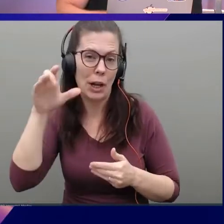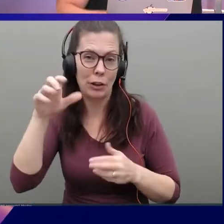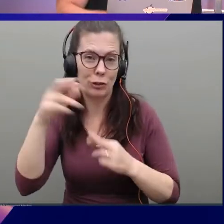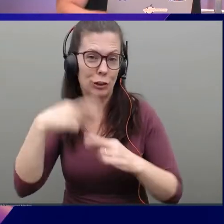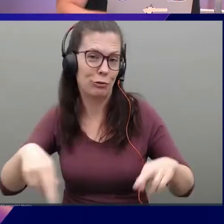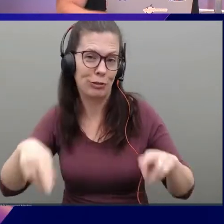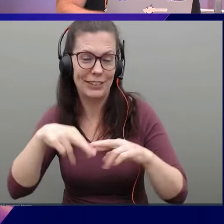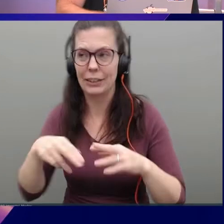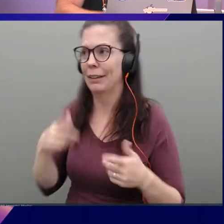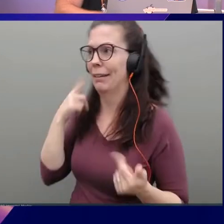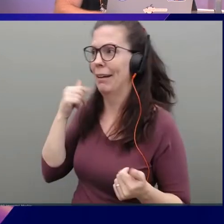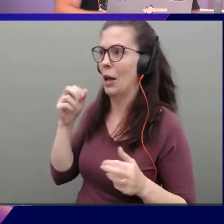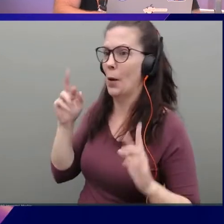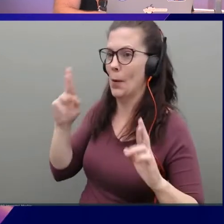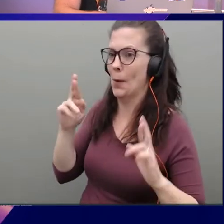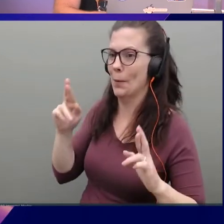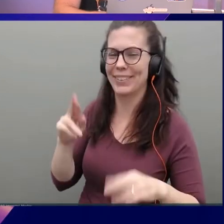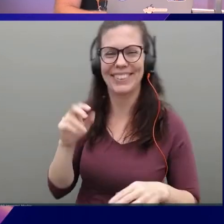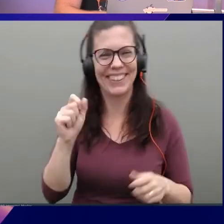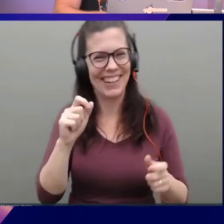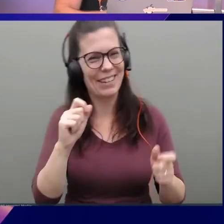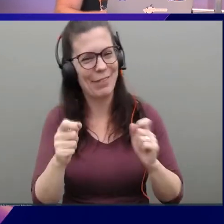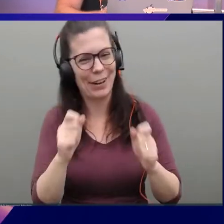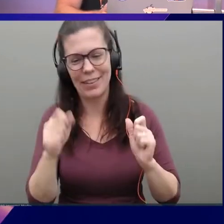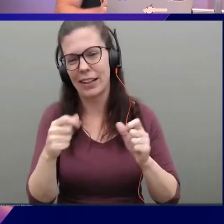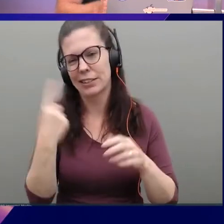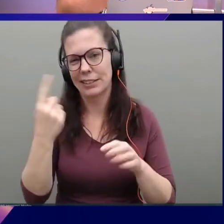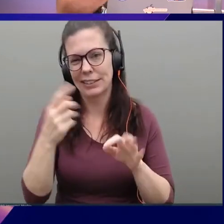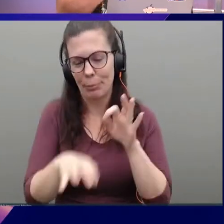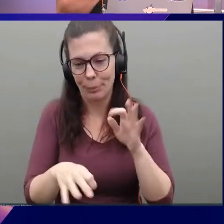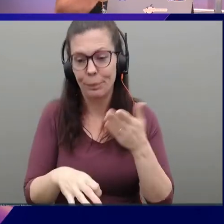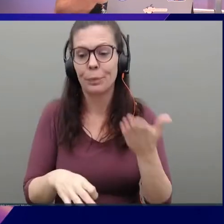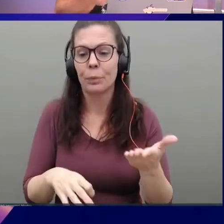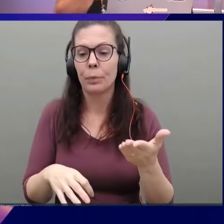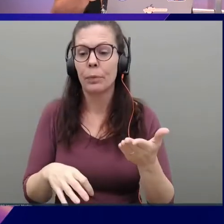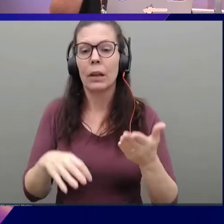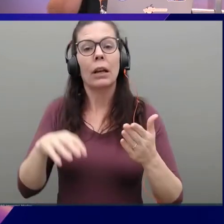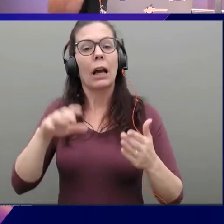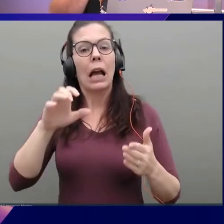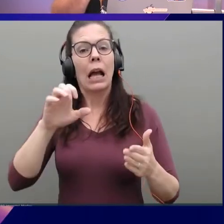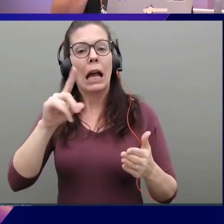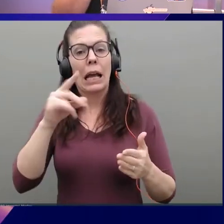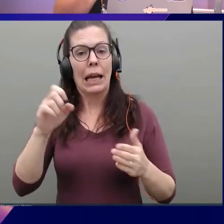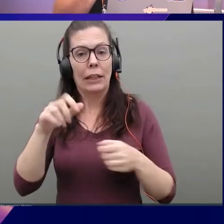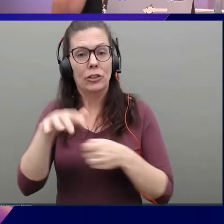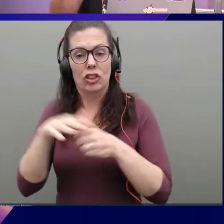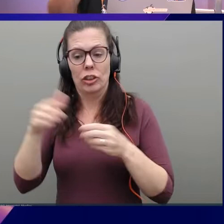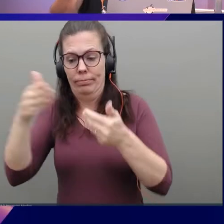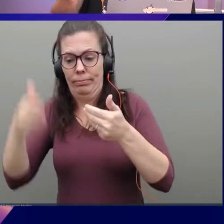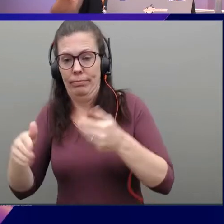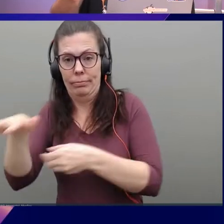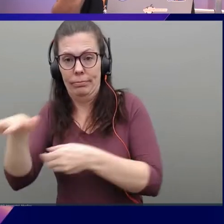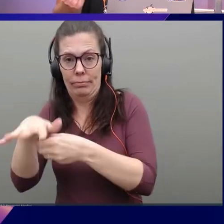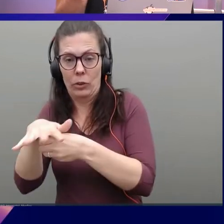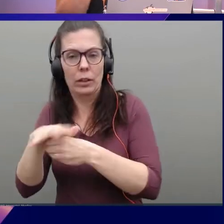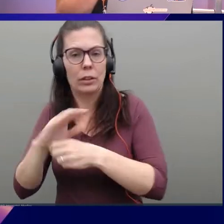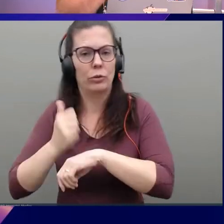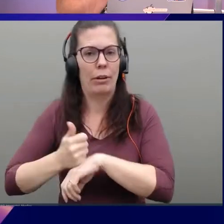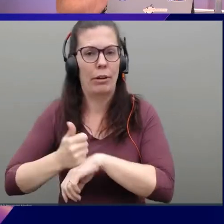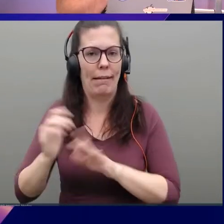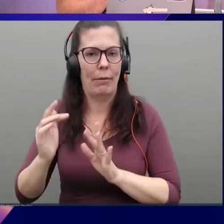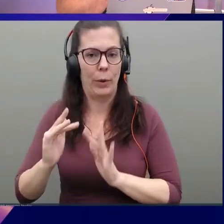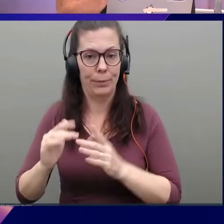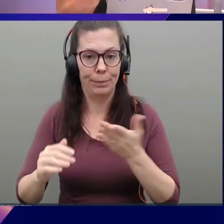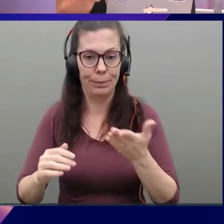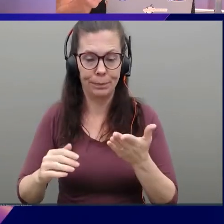this. so. But I just did something simple. And so then the edge locations are where we're actually going to allow you to create your network. So here I'm going to